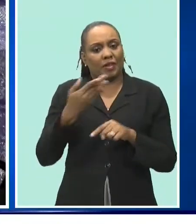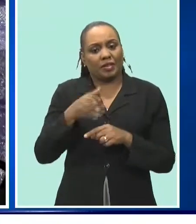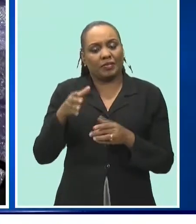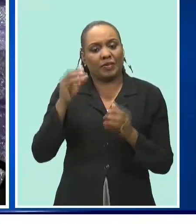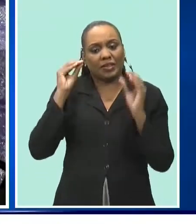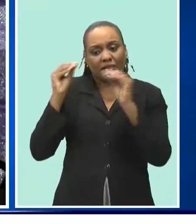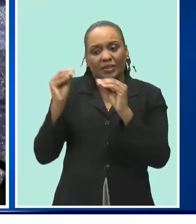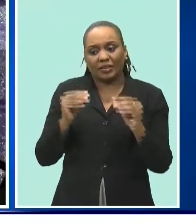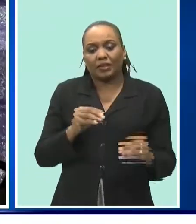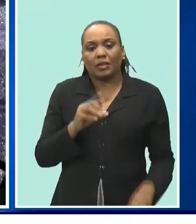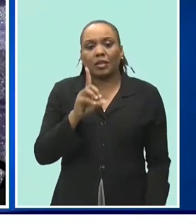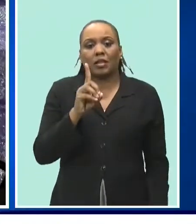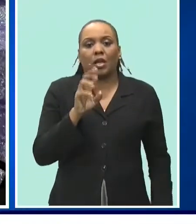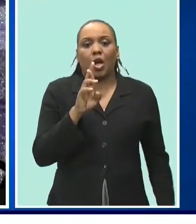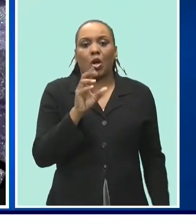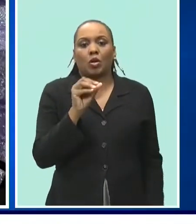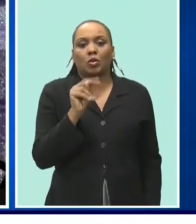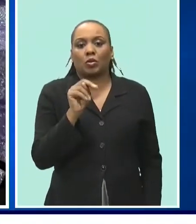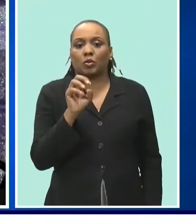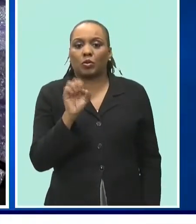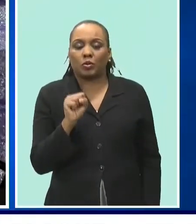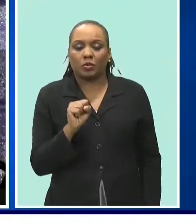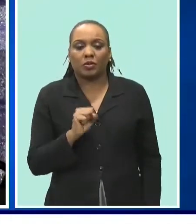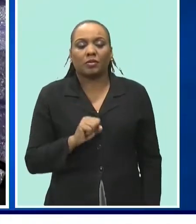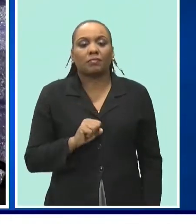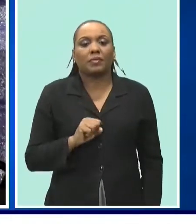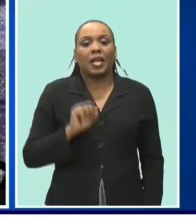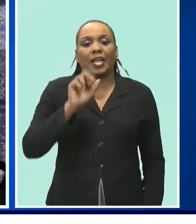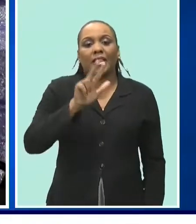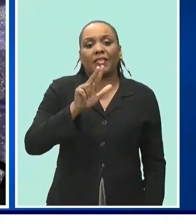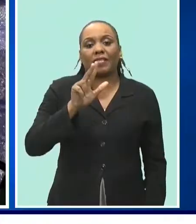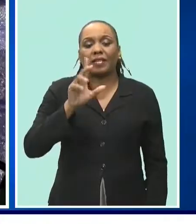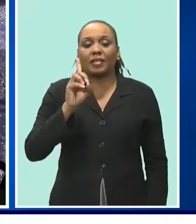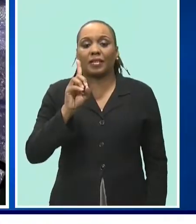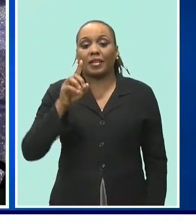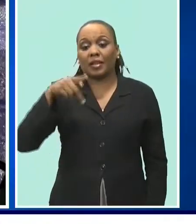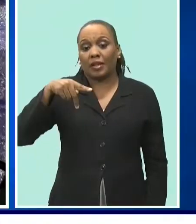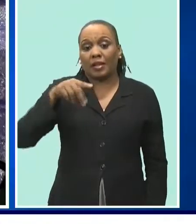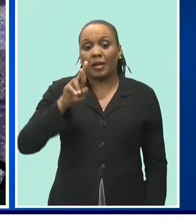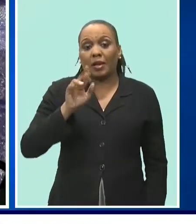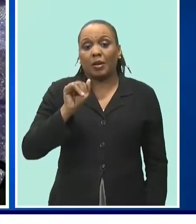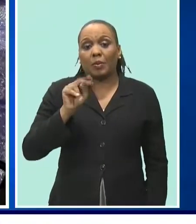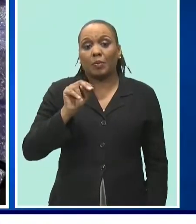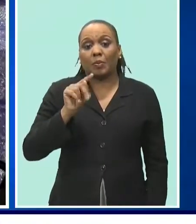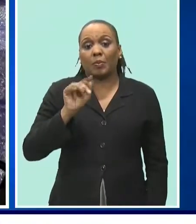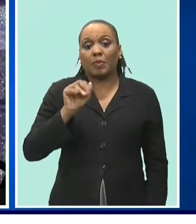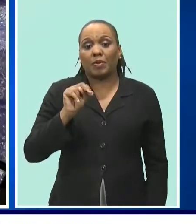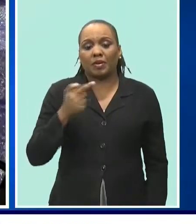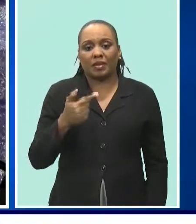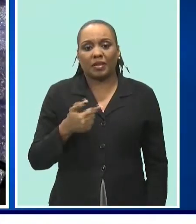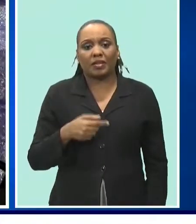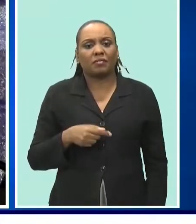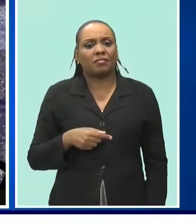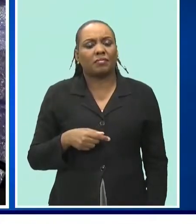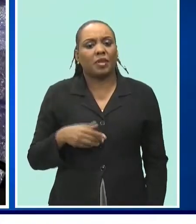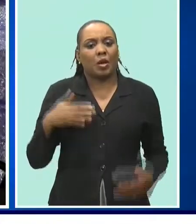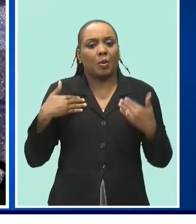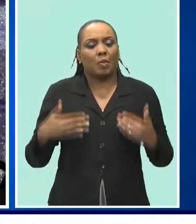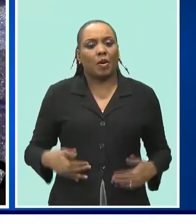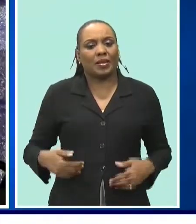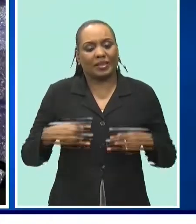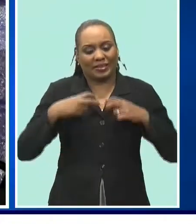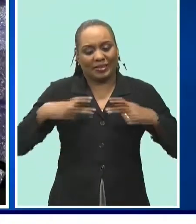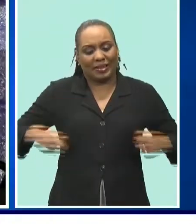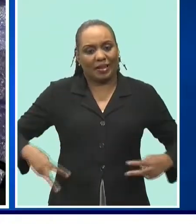3d printing body scanning and these are not just things that you enjoy as the principal is saying you're going to be hearing